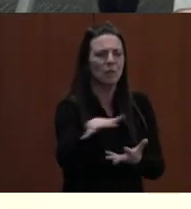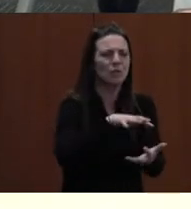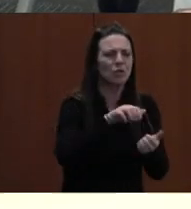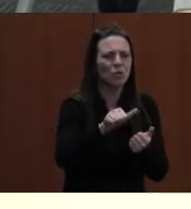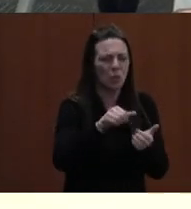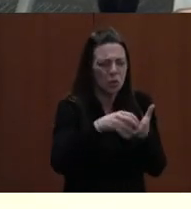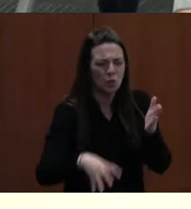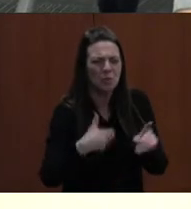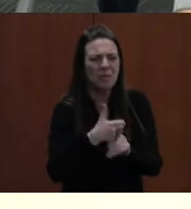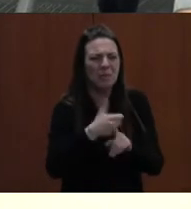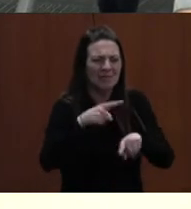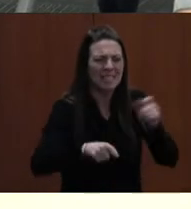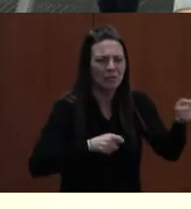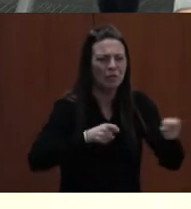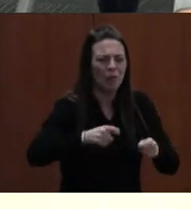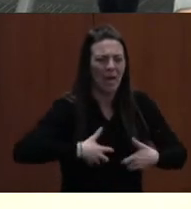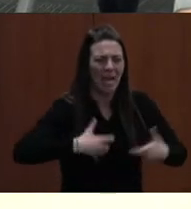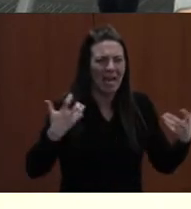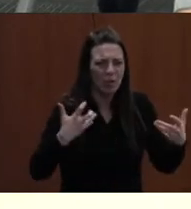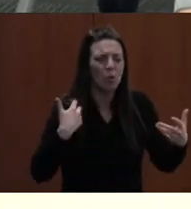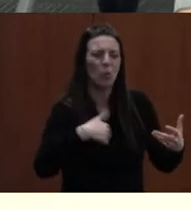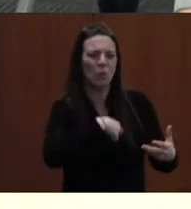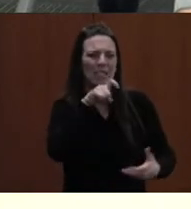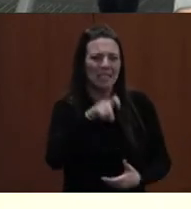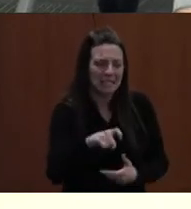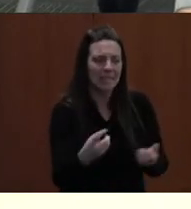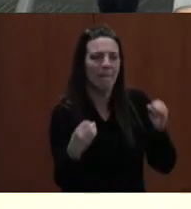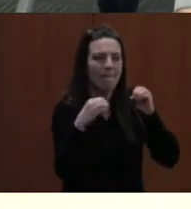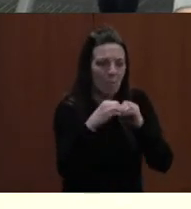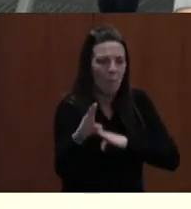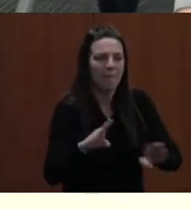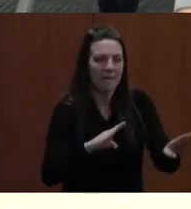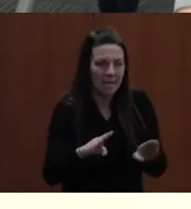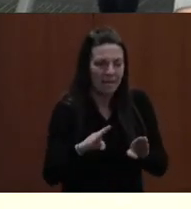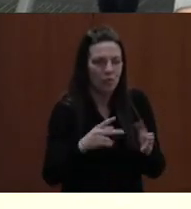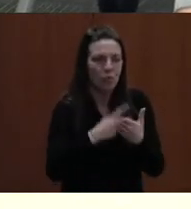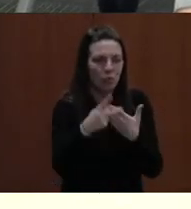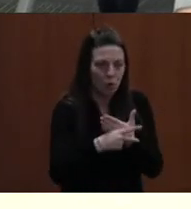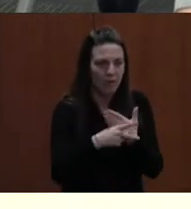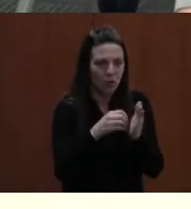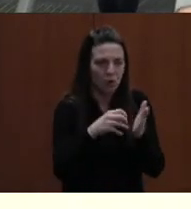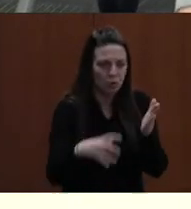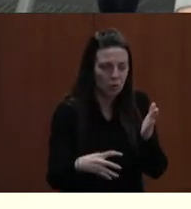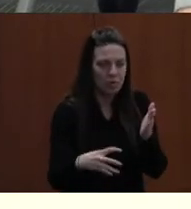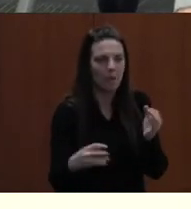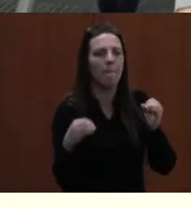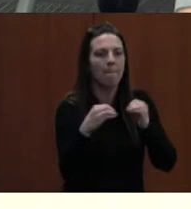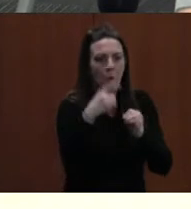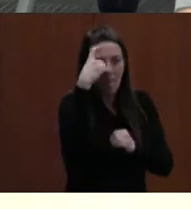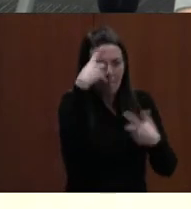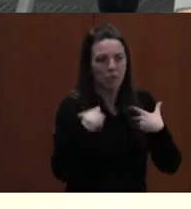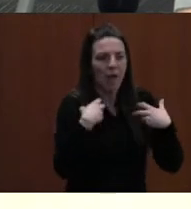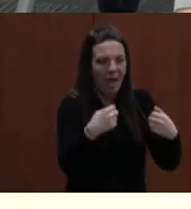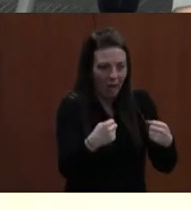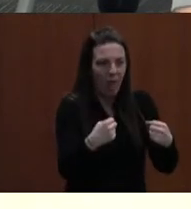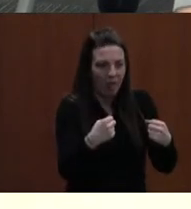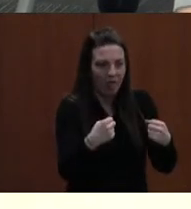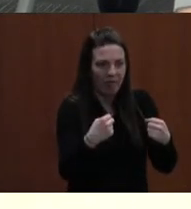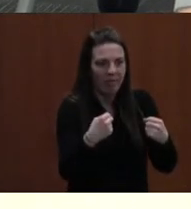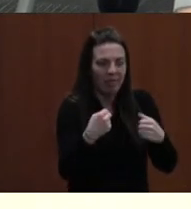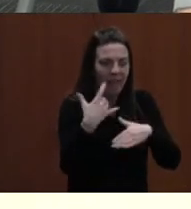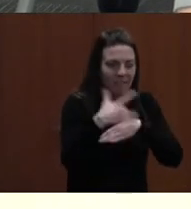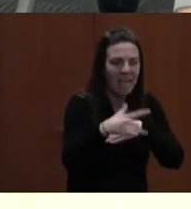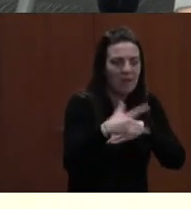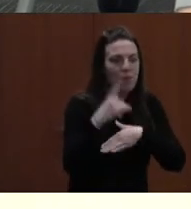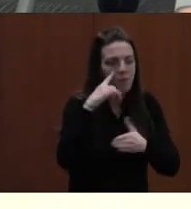We need more behavior programs for students and more mental health care interventions that go beyond extra counselors for the